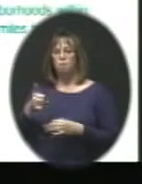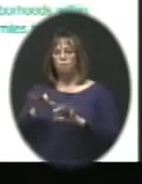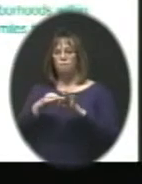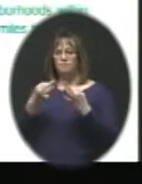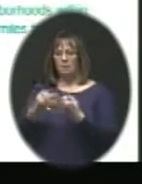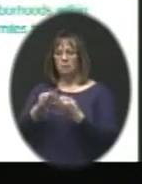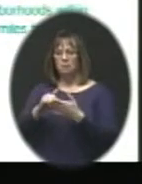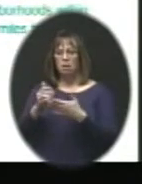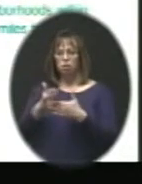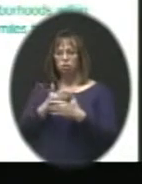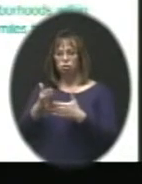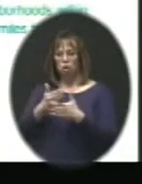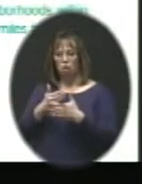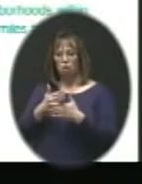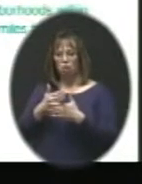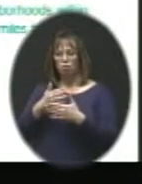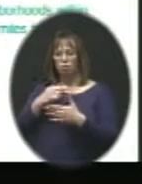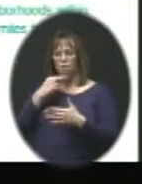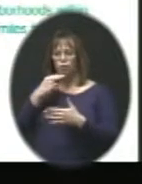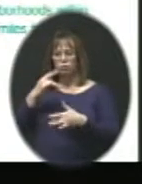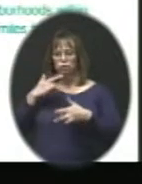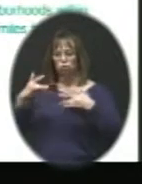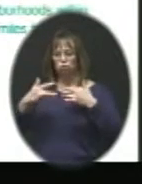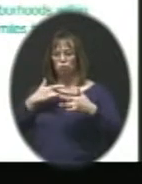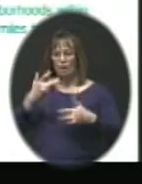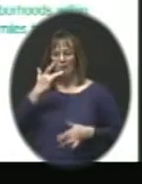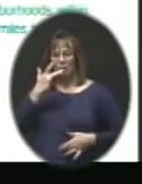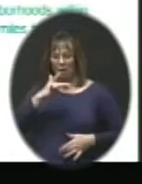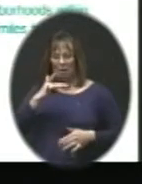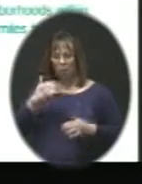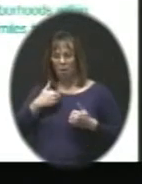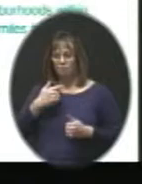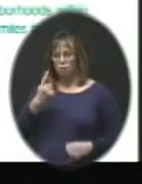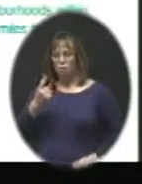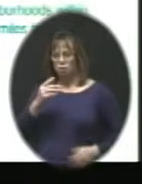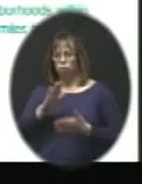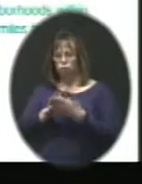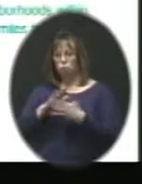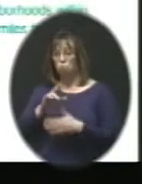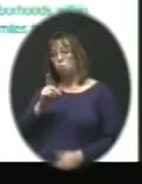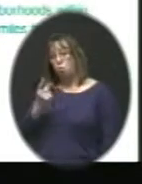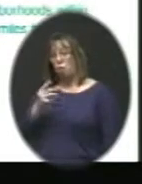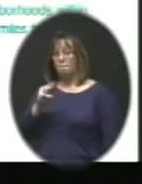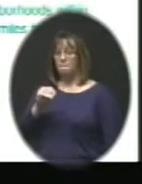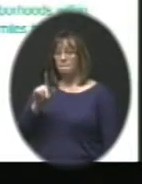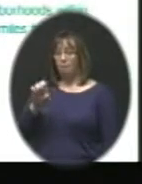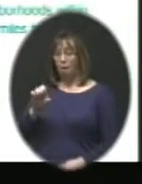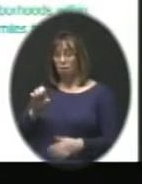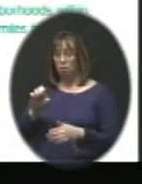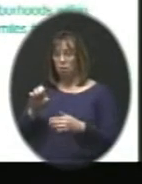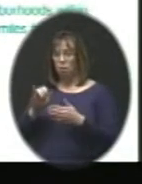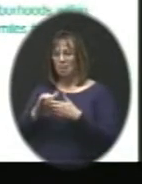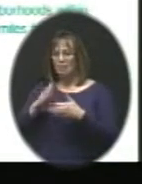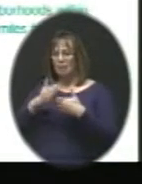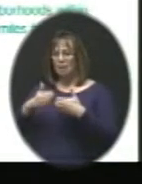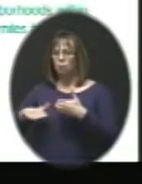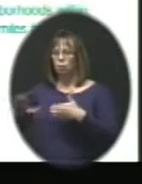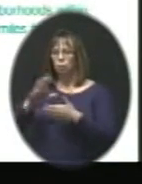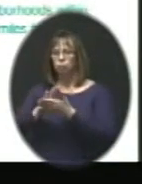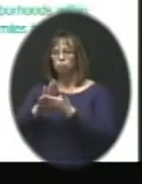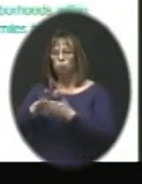that shared out loud how lucky they were to have a school a mile away. That relative to the neighborhood school concept,